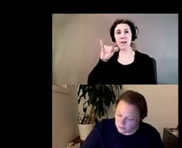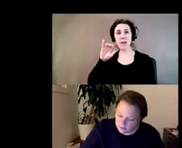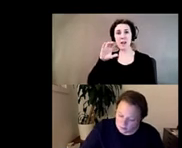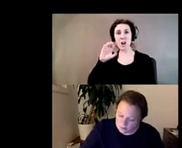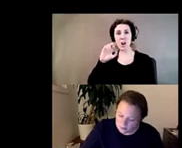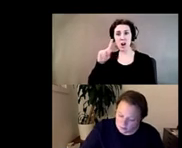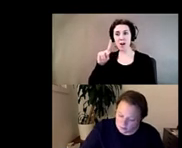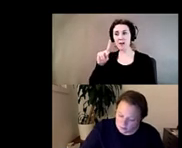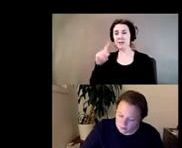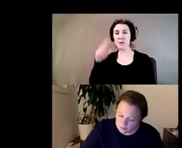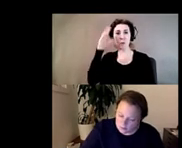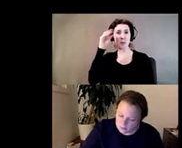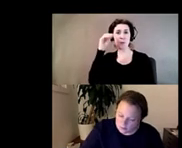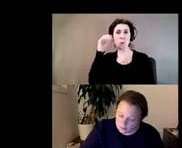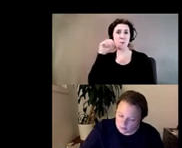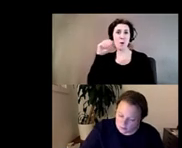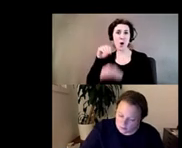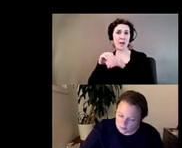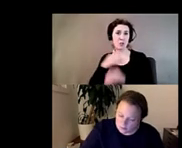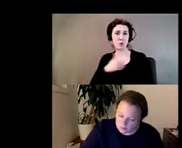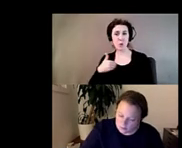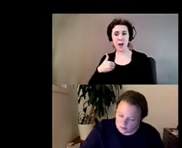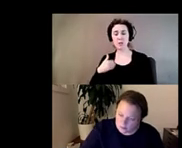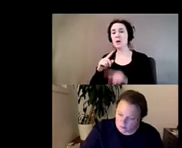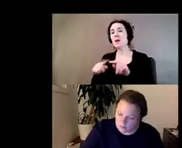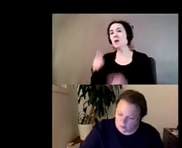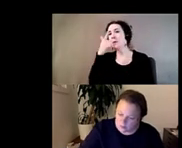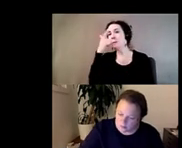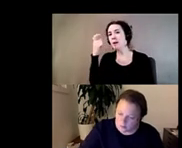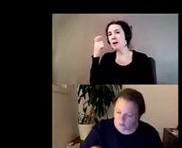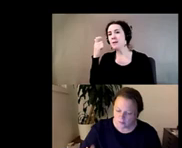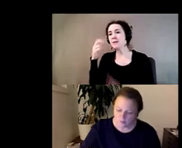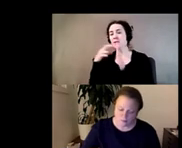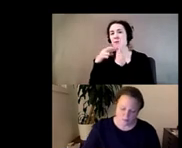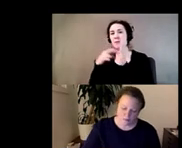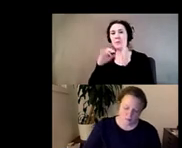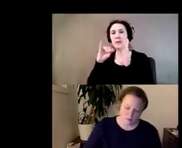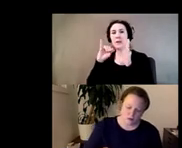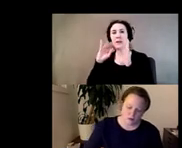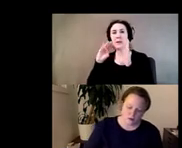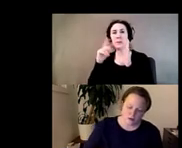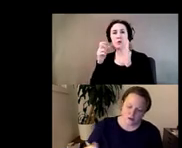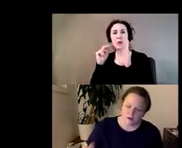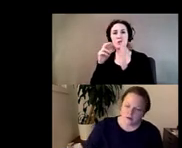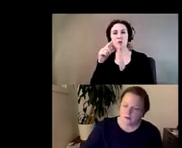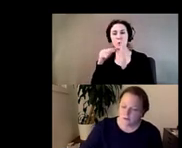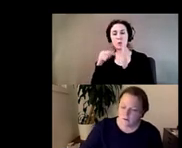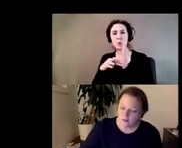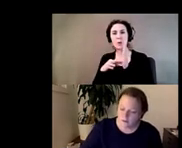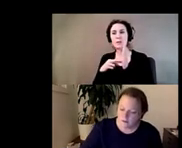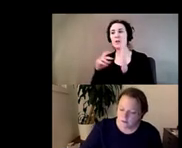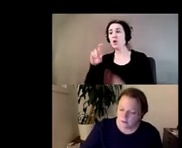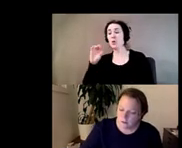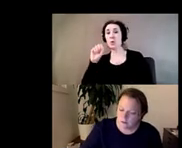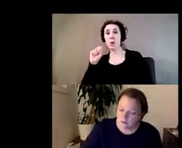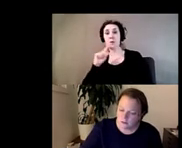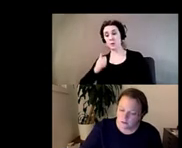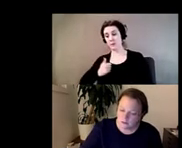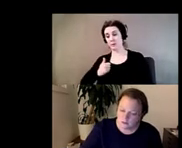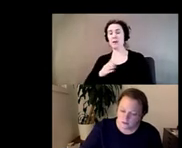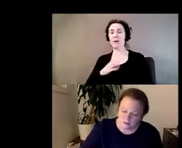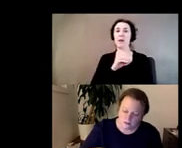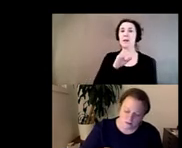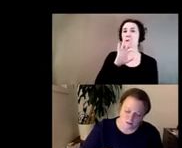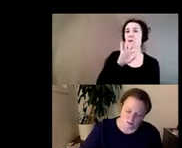and um because of immigration rules they were never really allowed to live in the same place because ross was a canadian citizen and felix was